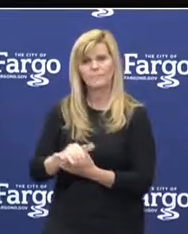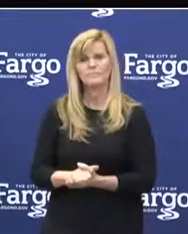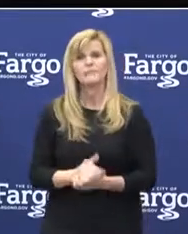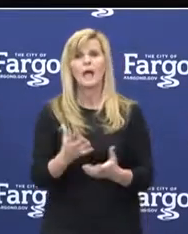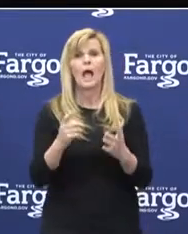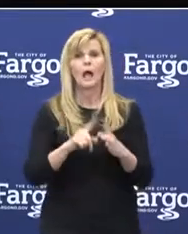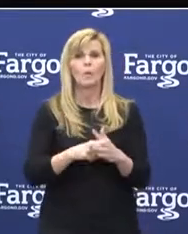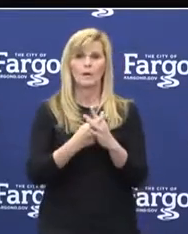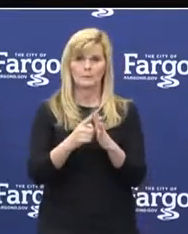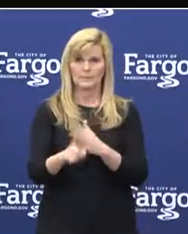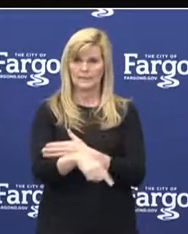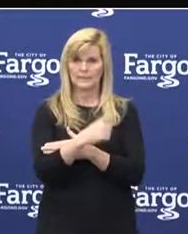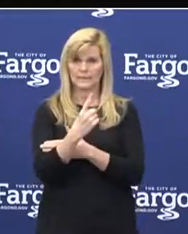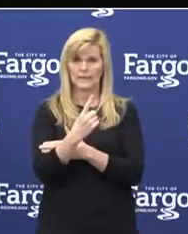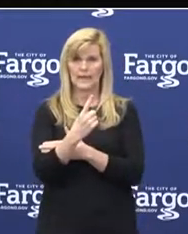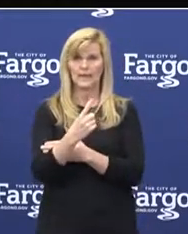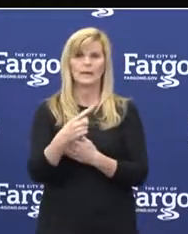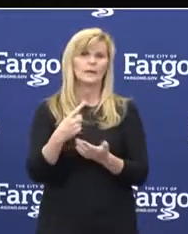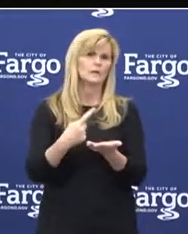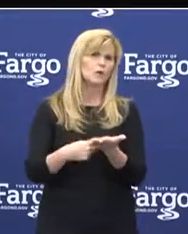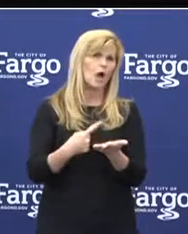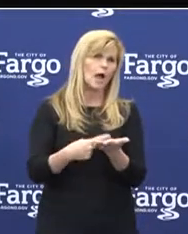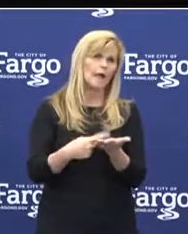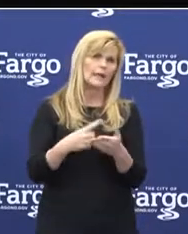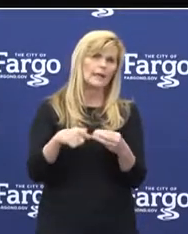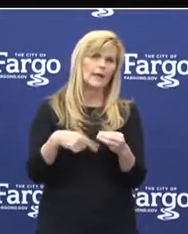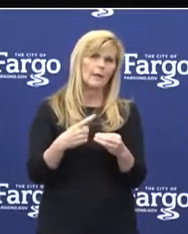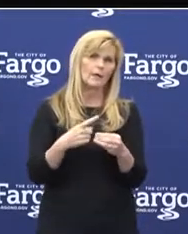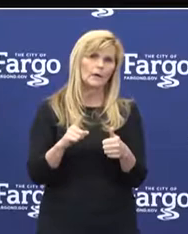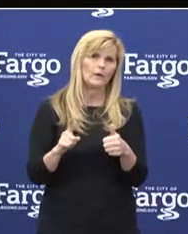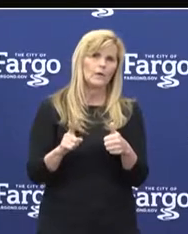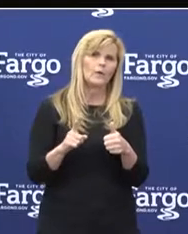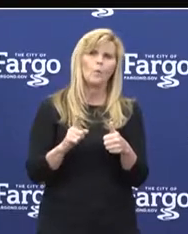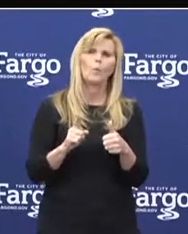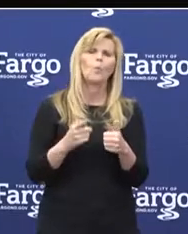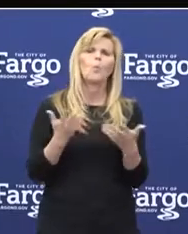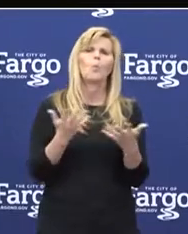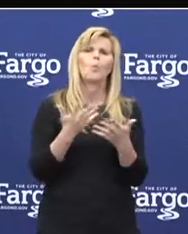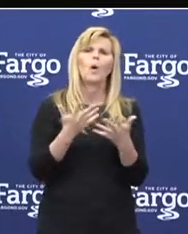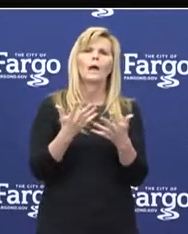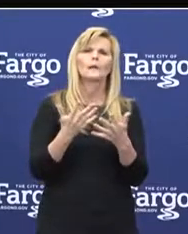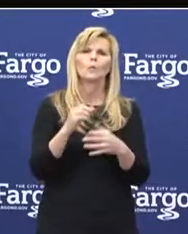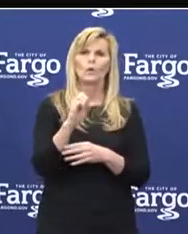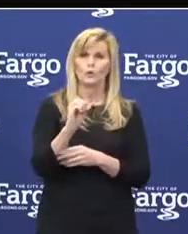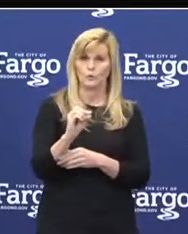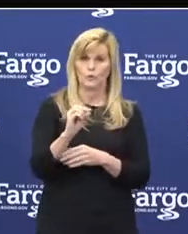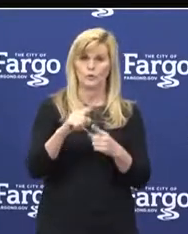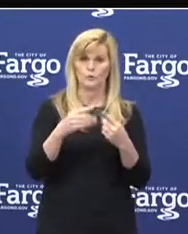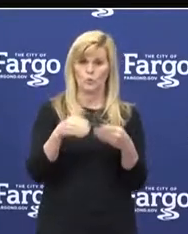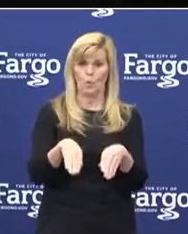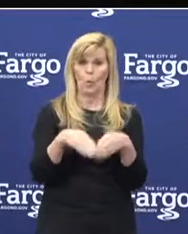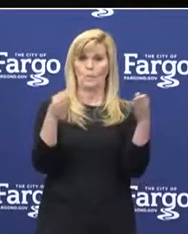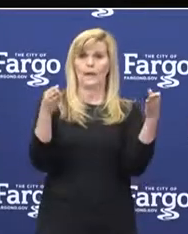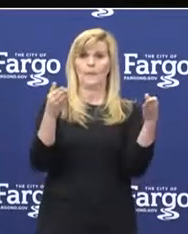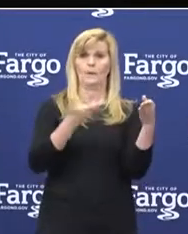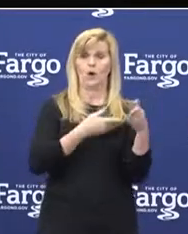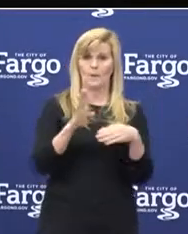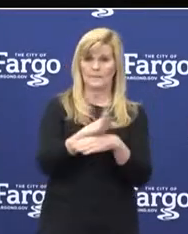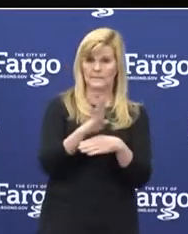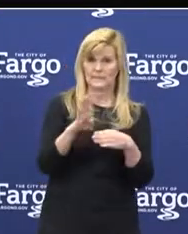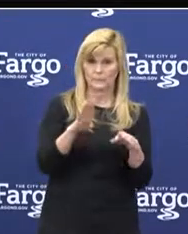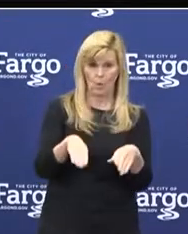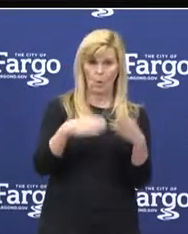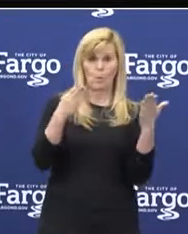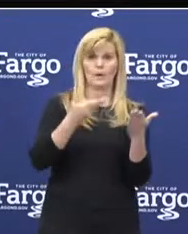begin today talking a little bit about the first steps that we're taking to open up our businesses and our economy and what we're doing at